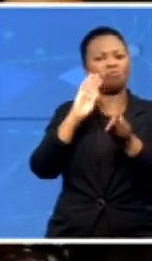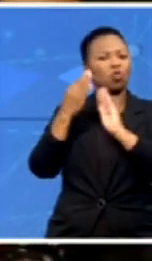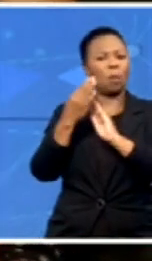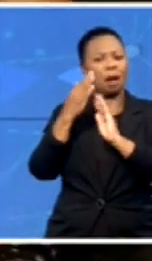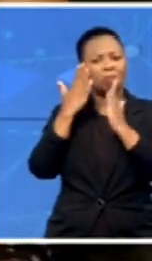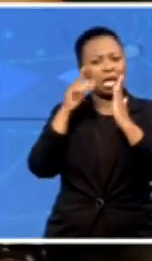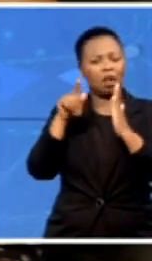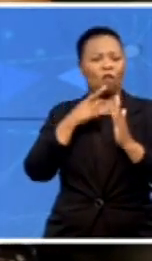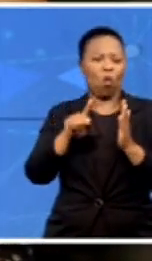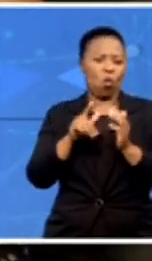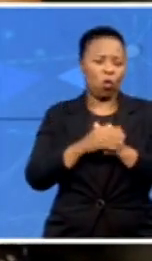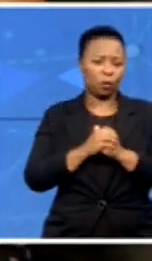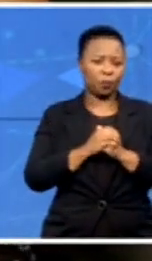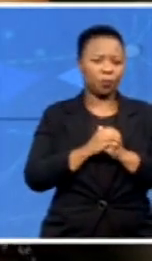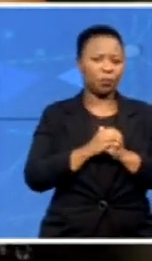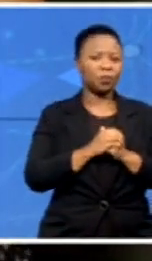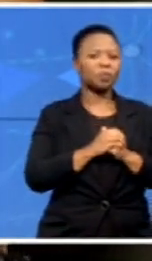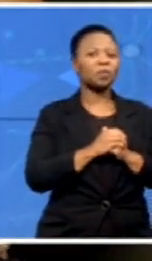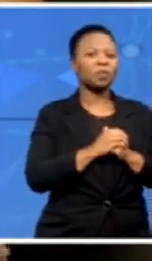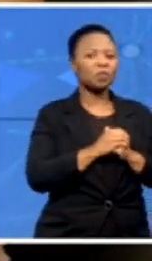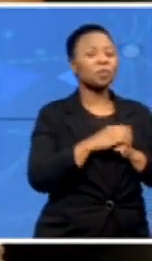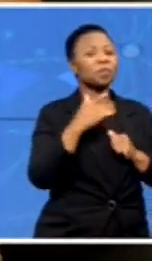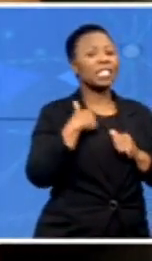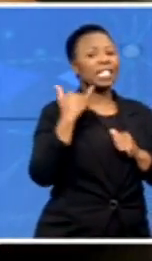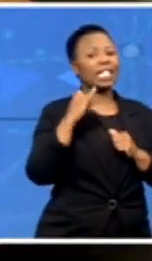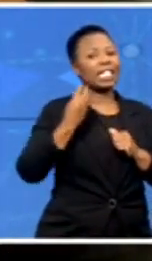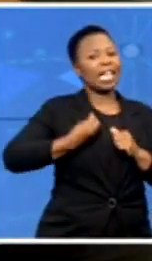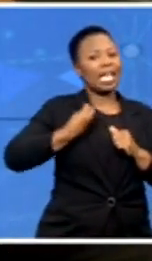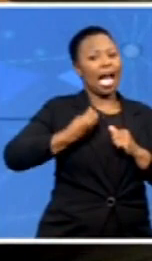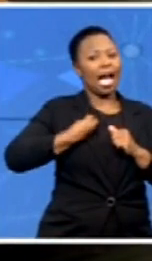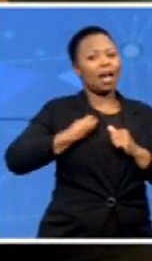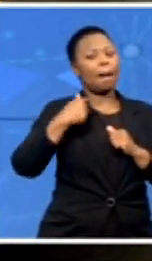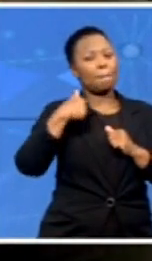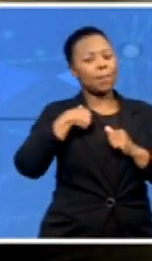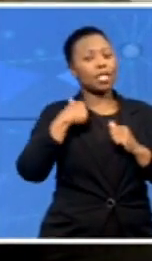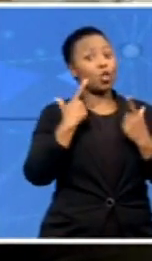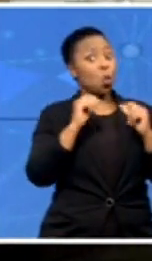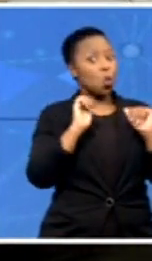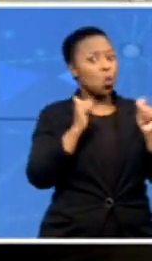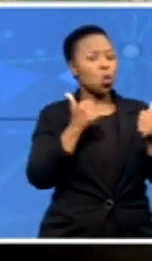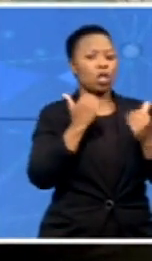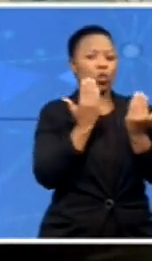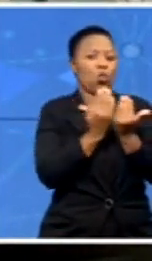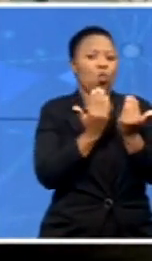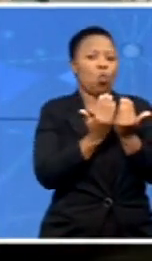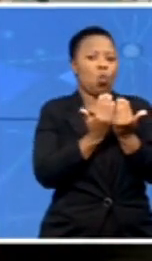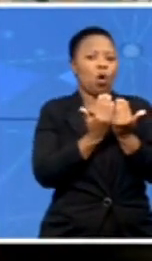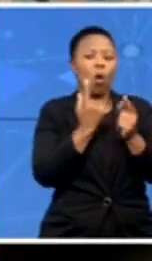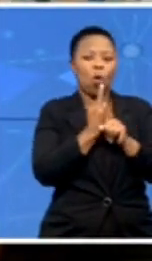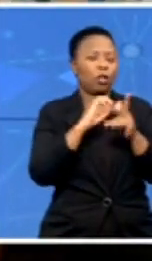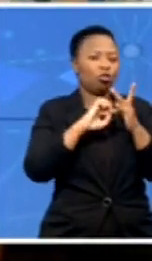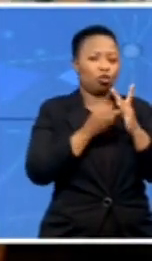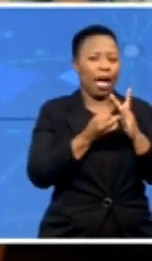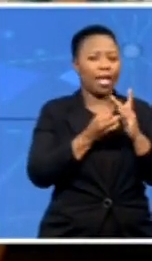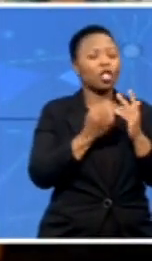Well, since I was younger, always strived to do really good at school. And because of this, at school, it was like they chose the top